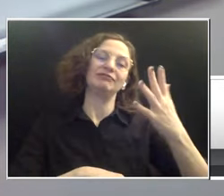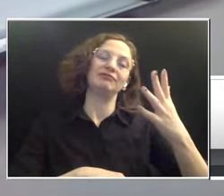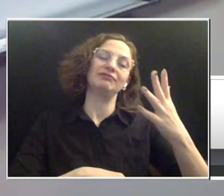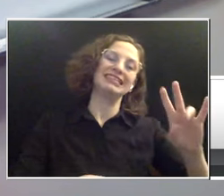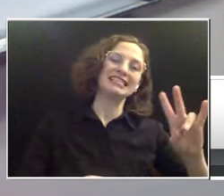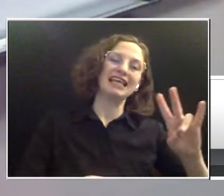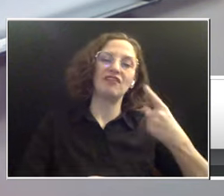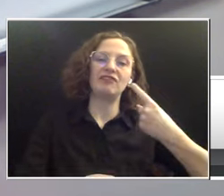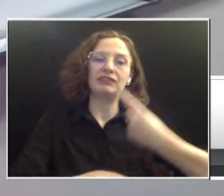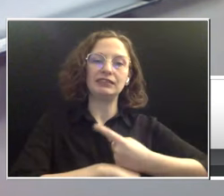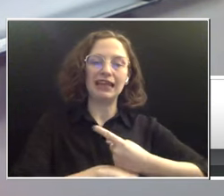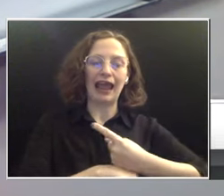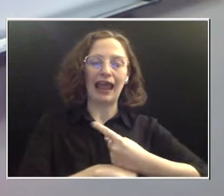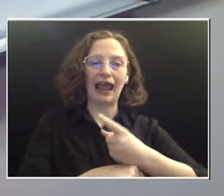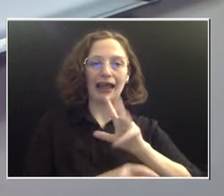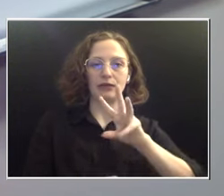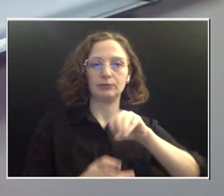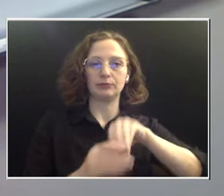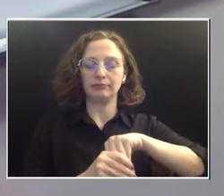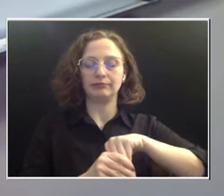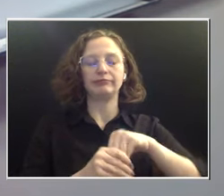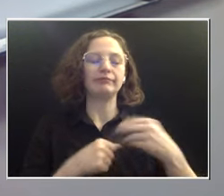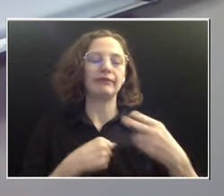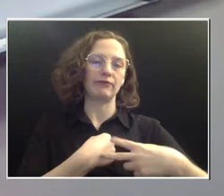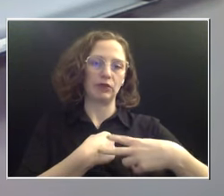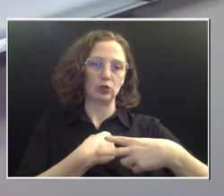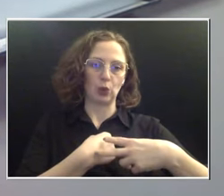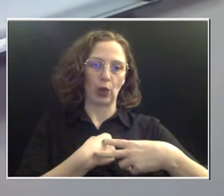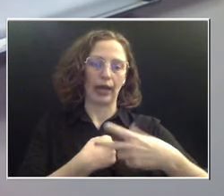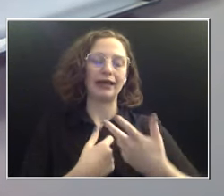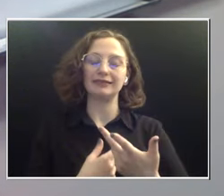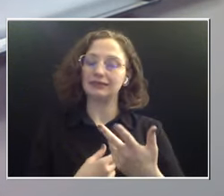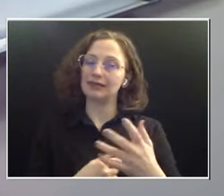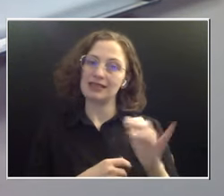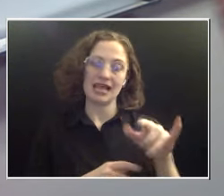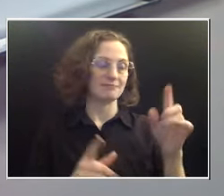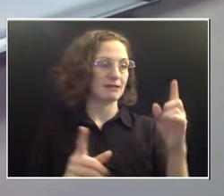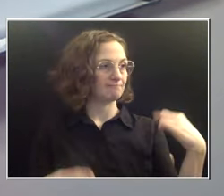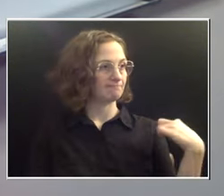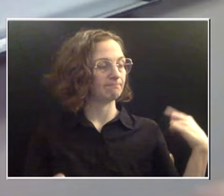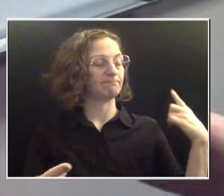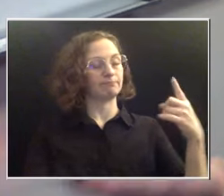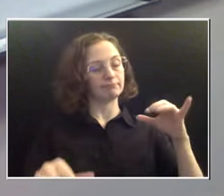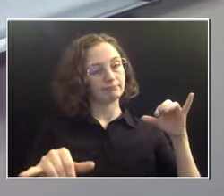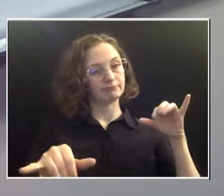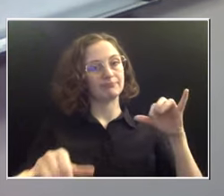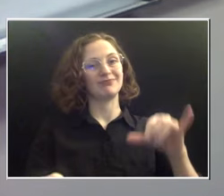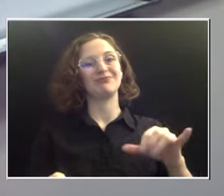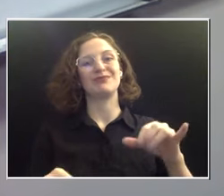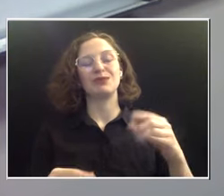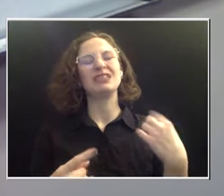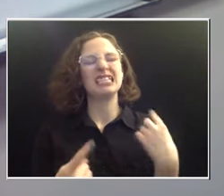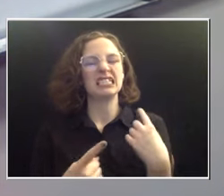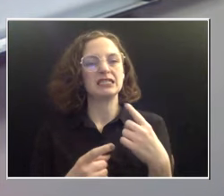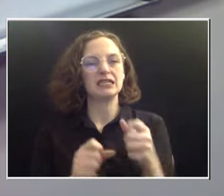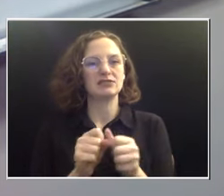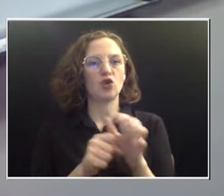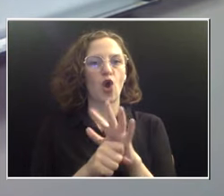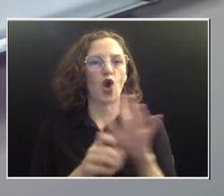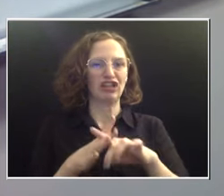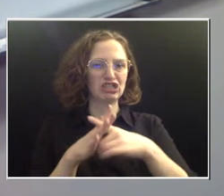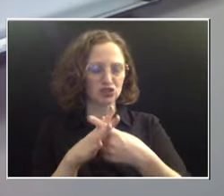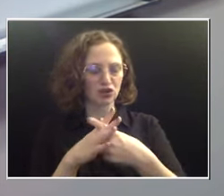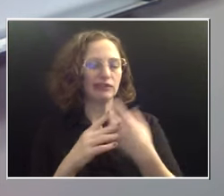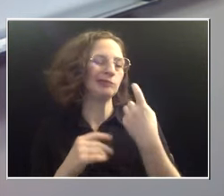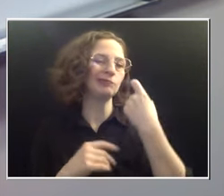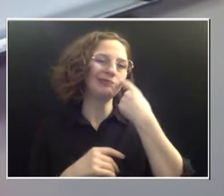been here essentially since the onset of the pandemic with donations, you know, kind of rollercoastering over the last three years. But